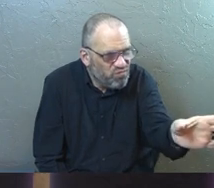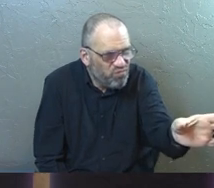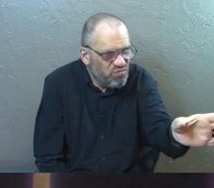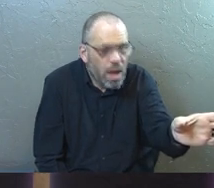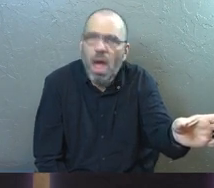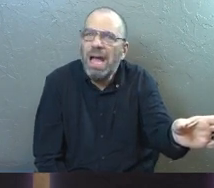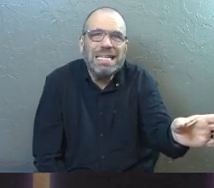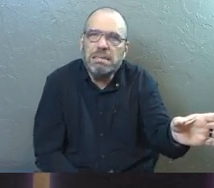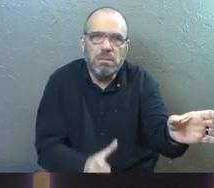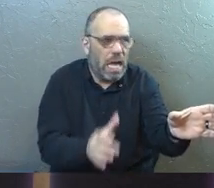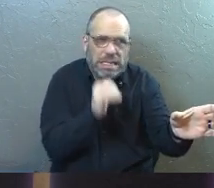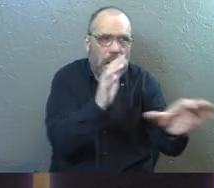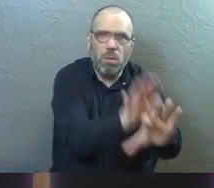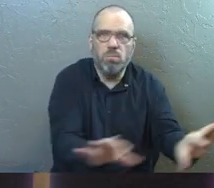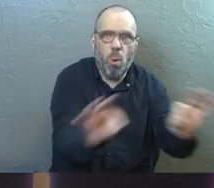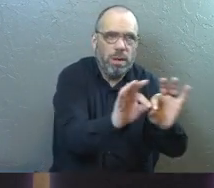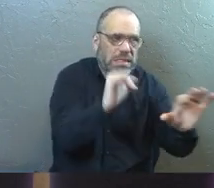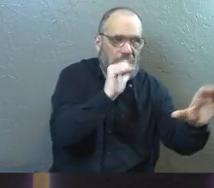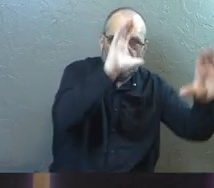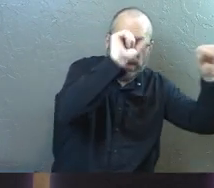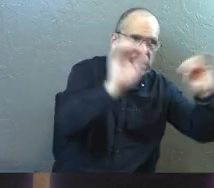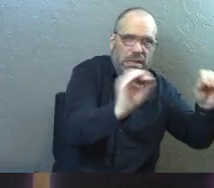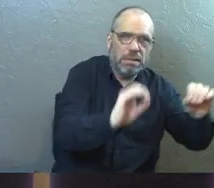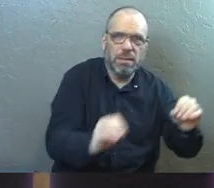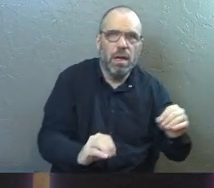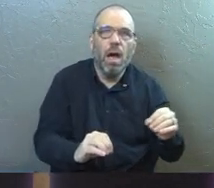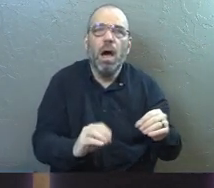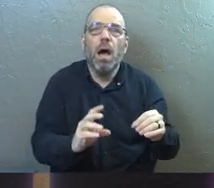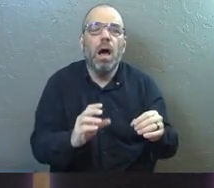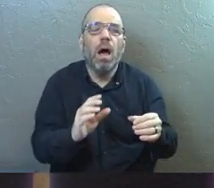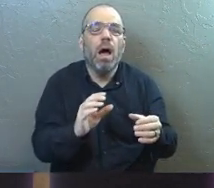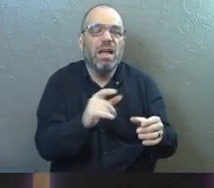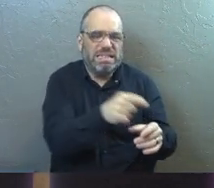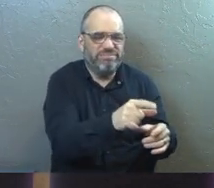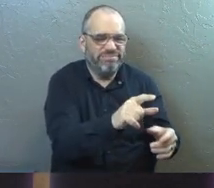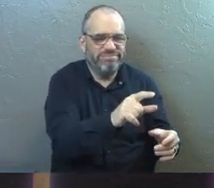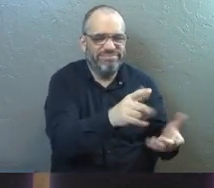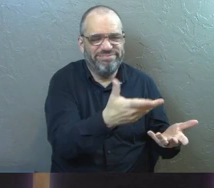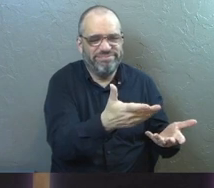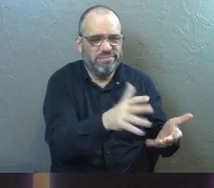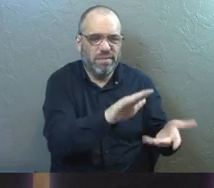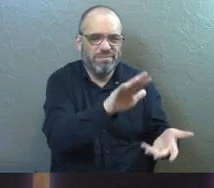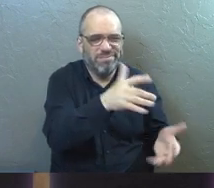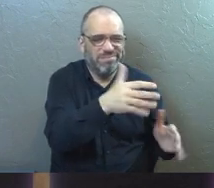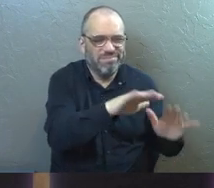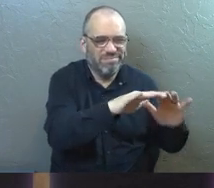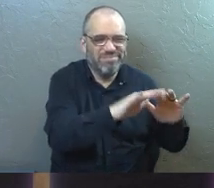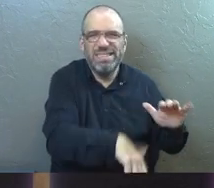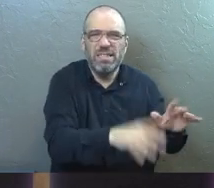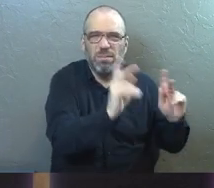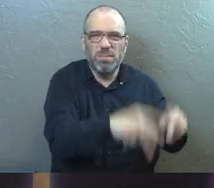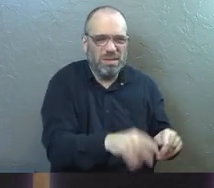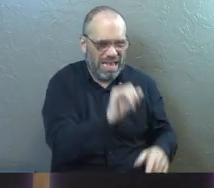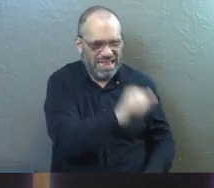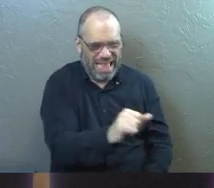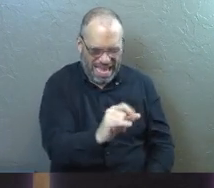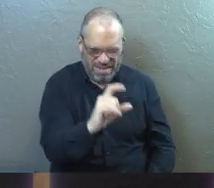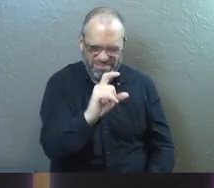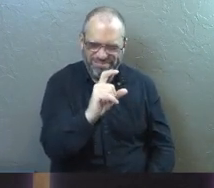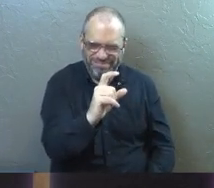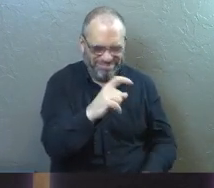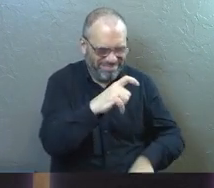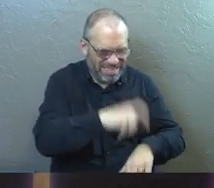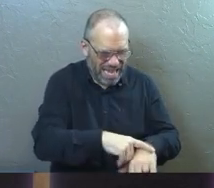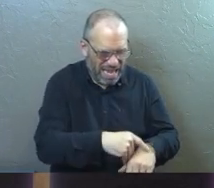and you didn't give an important person water by the way you gave the least person some water and he's like even that tiny